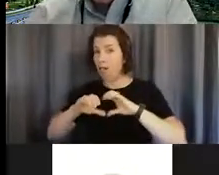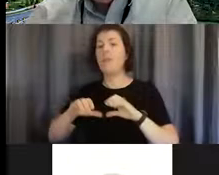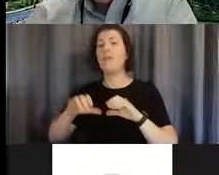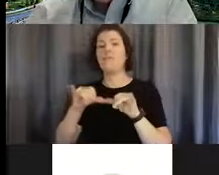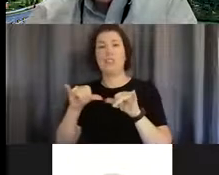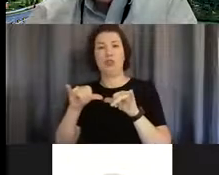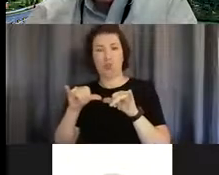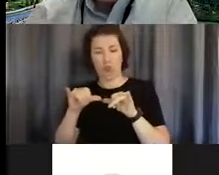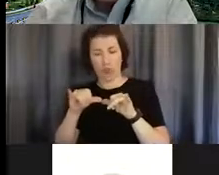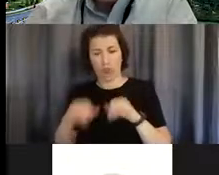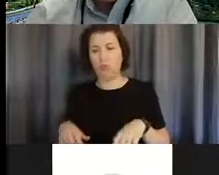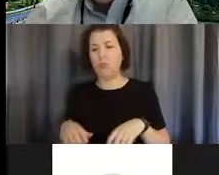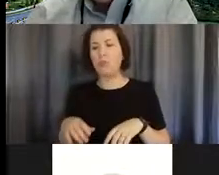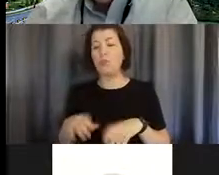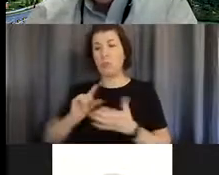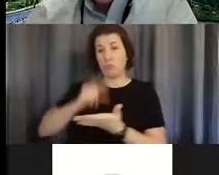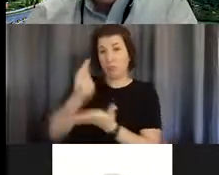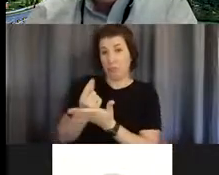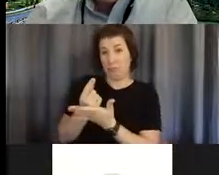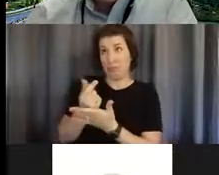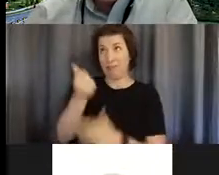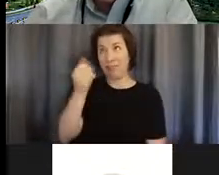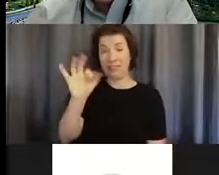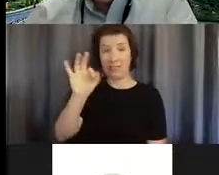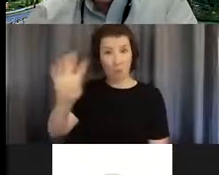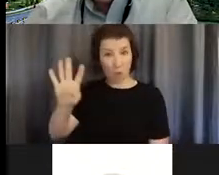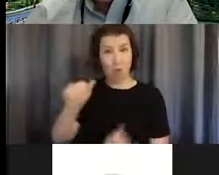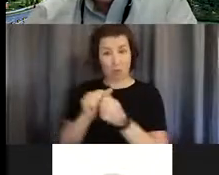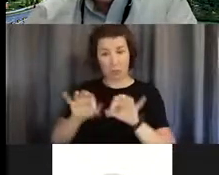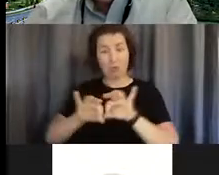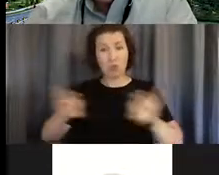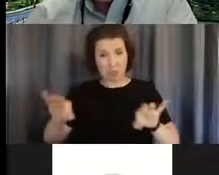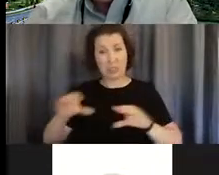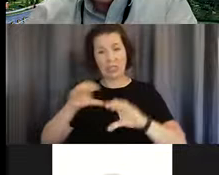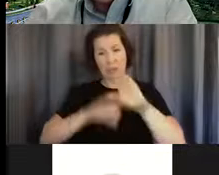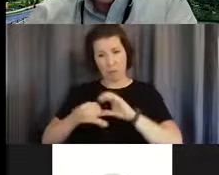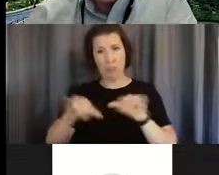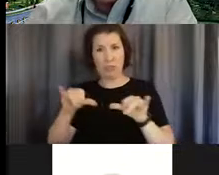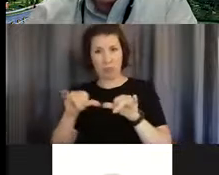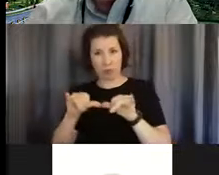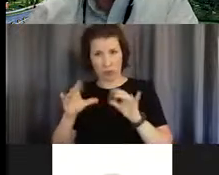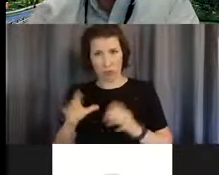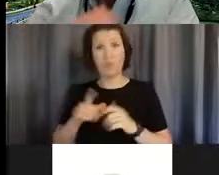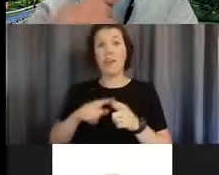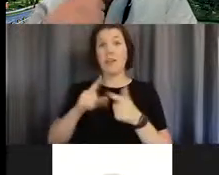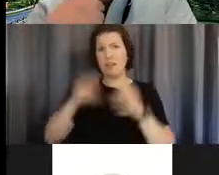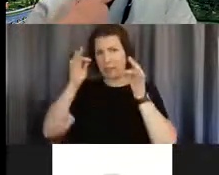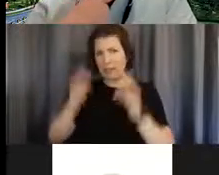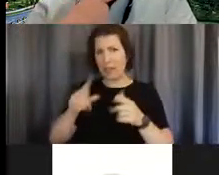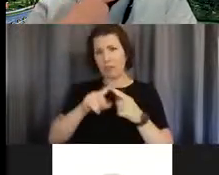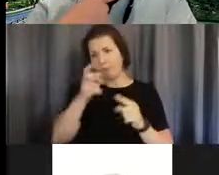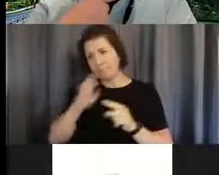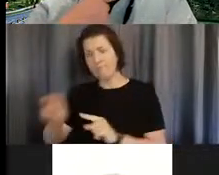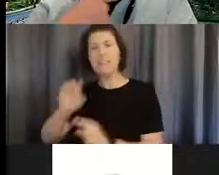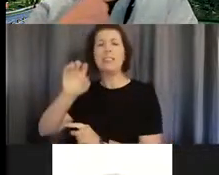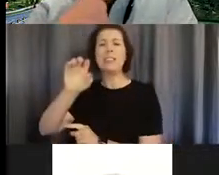Graduated in 1994 with a degree in chemical engineering and then decided to go into industry. And I went and worked